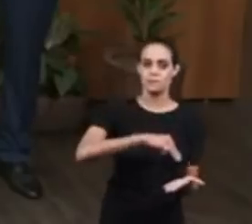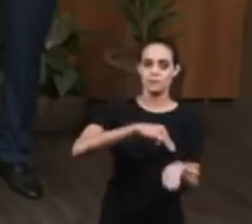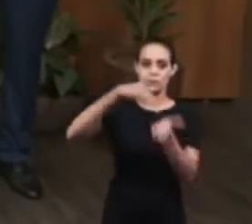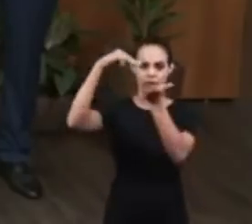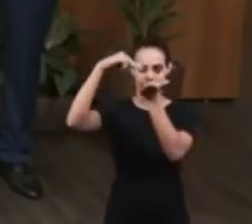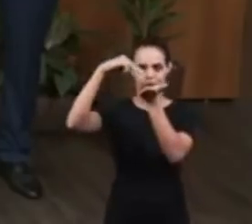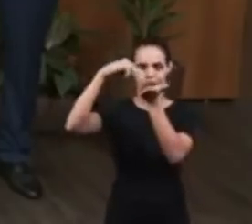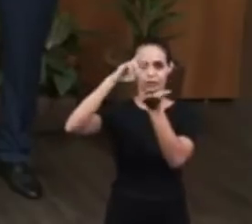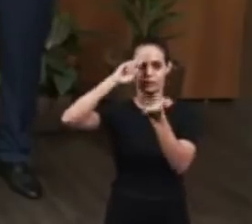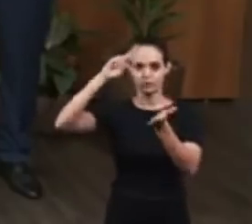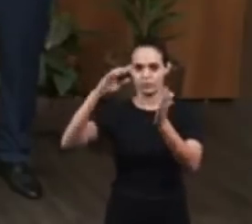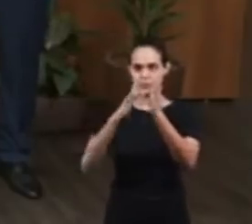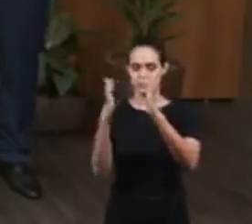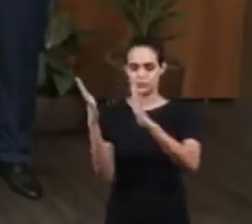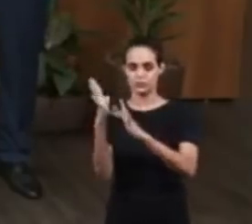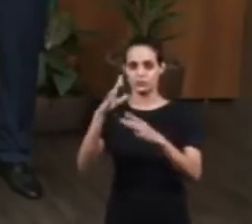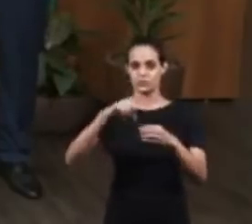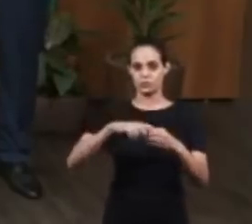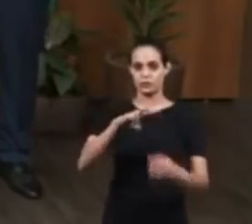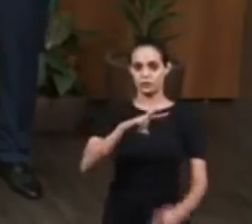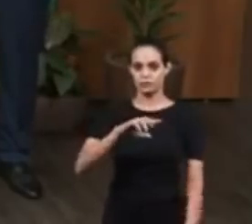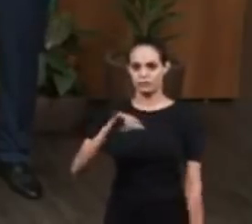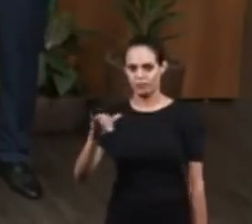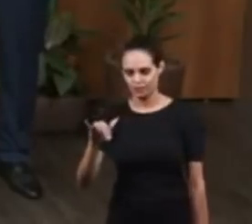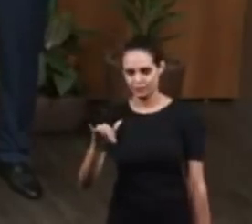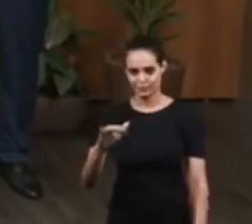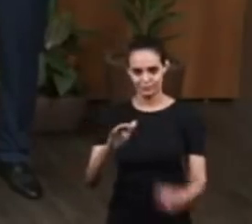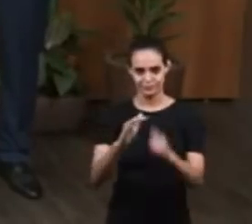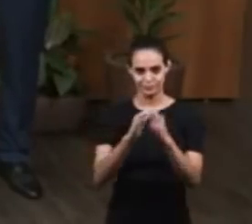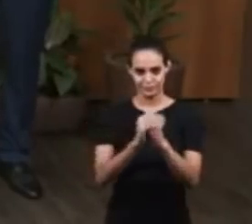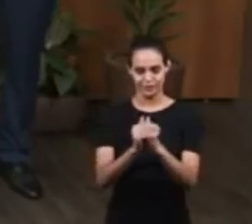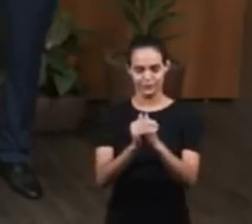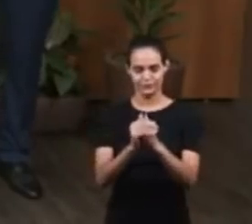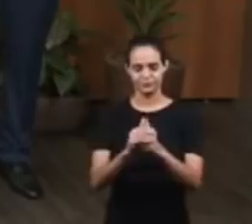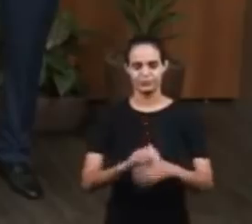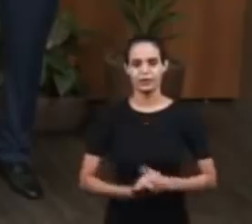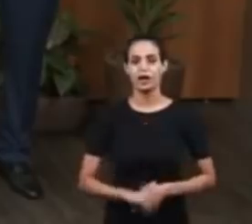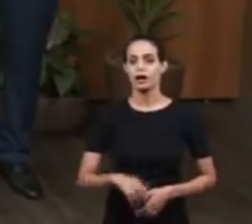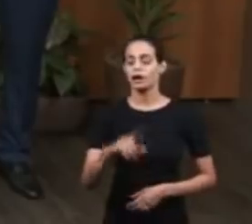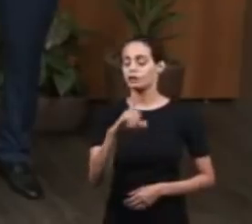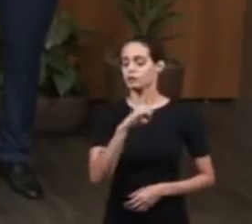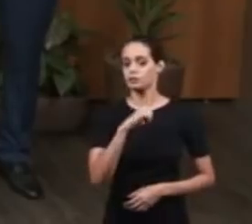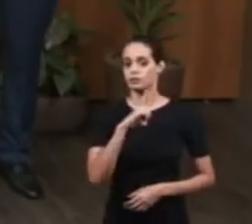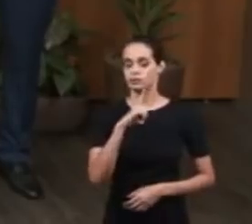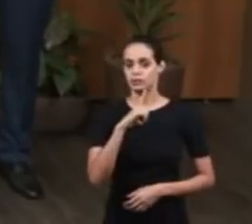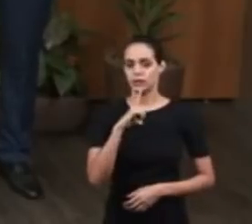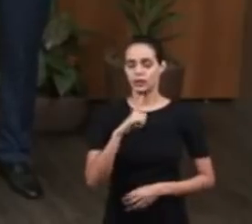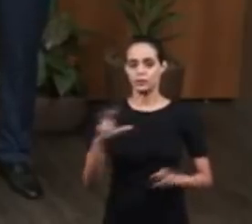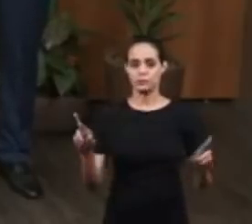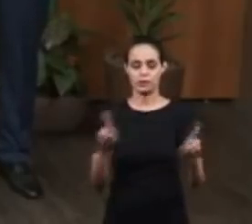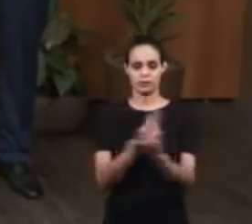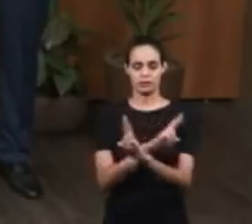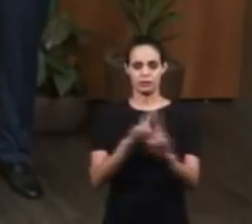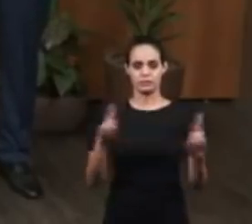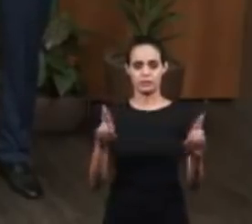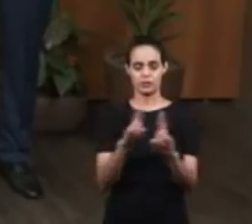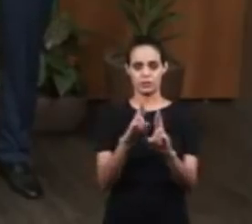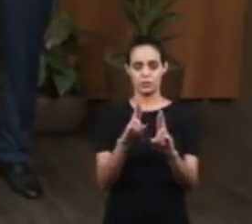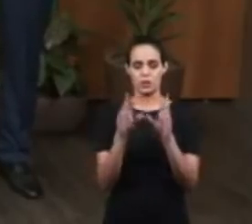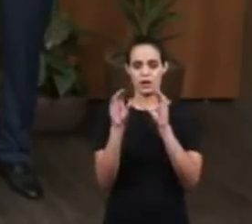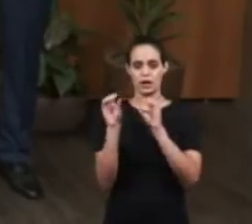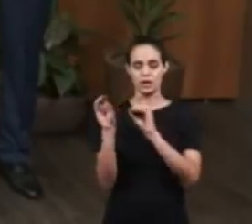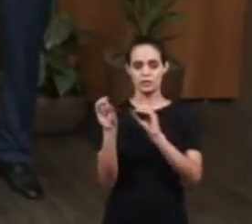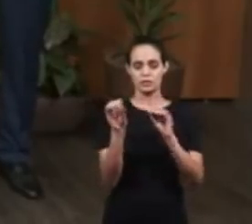Maranatha, the Lord Jesus will come. Glory to God. There is an interaction between the sketch